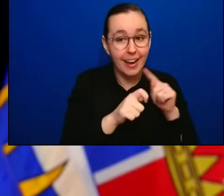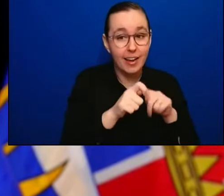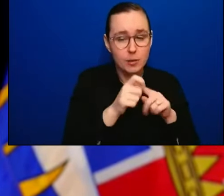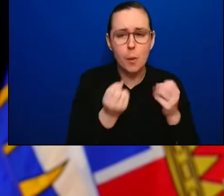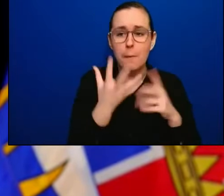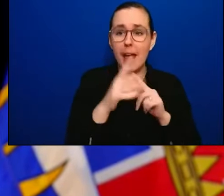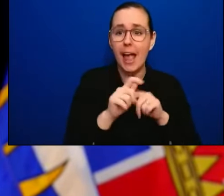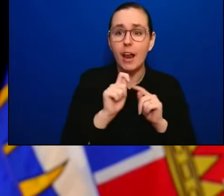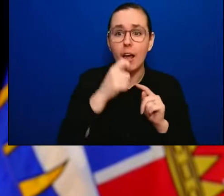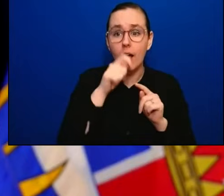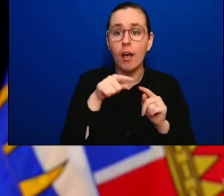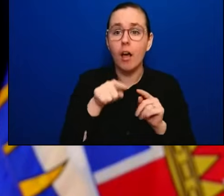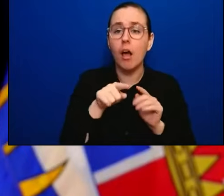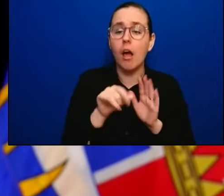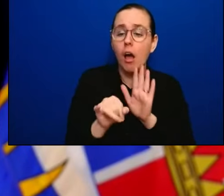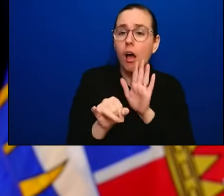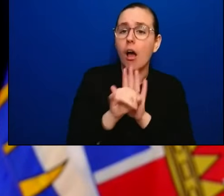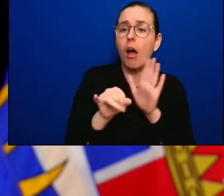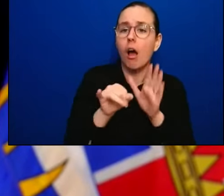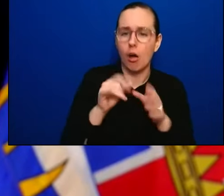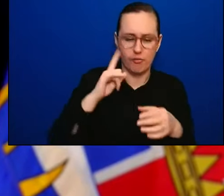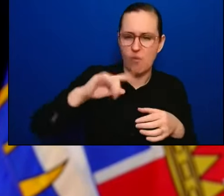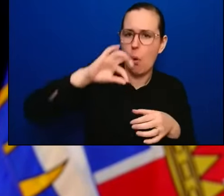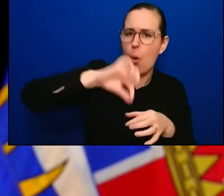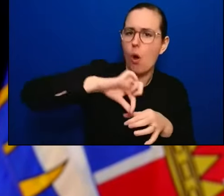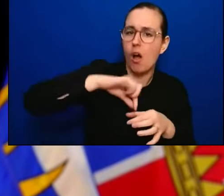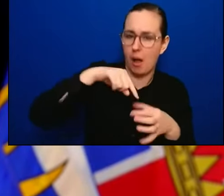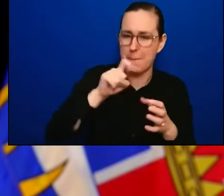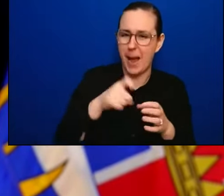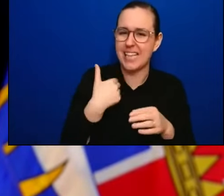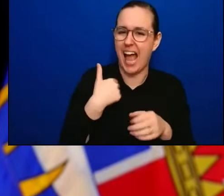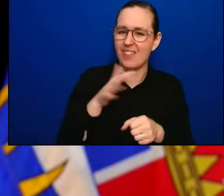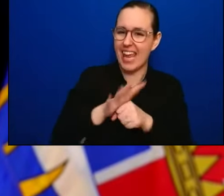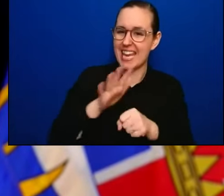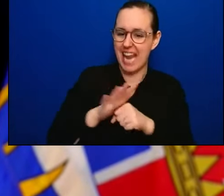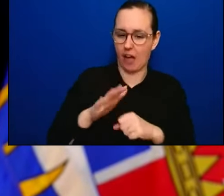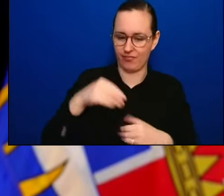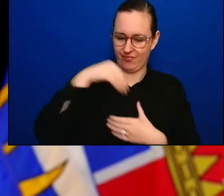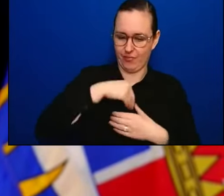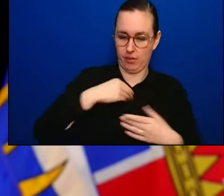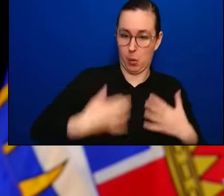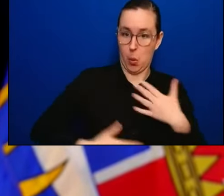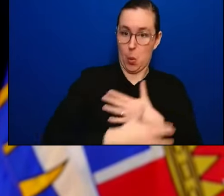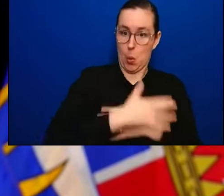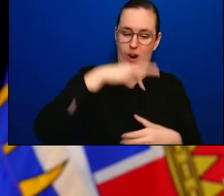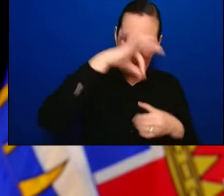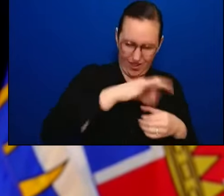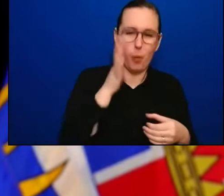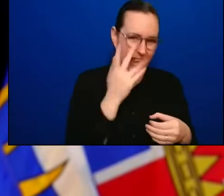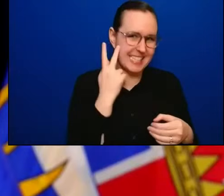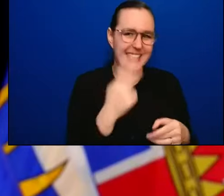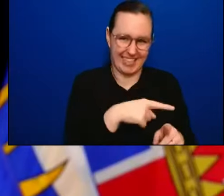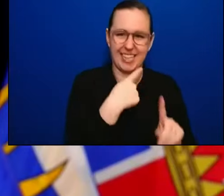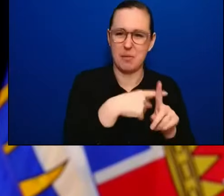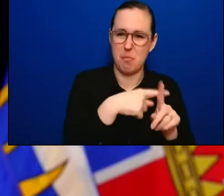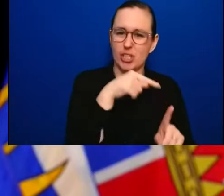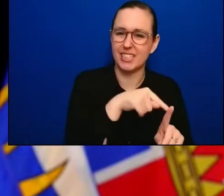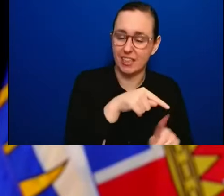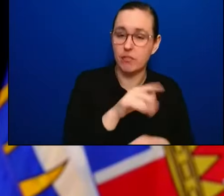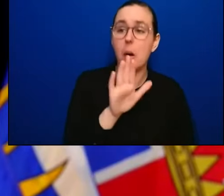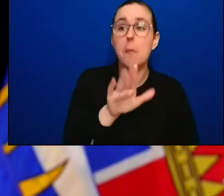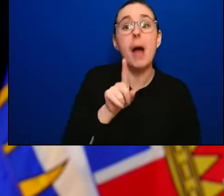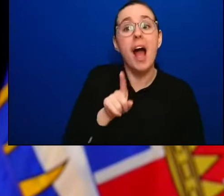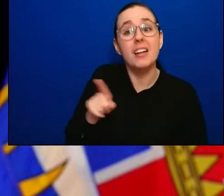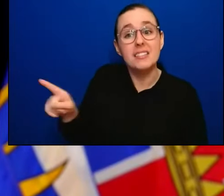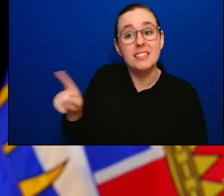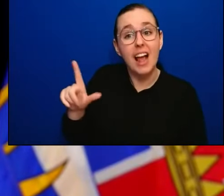up the virus. But we're not seeing a difference between, from what I've been watching, from what our lab tells us, not seeing a difference between